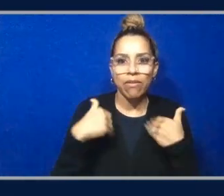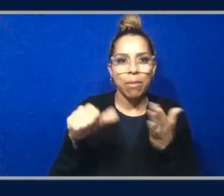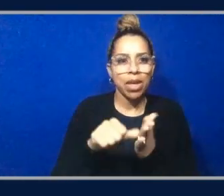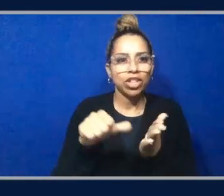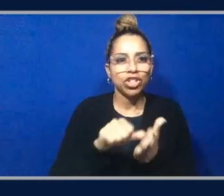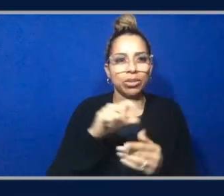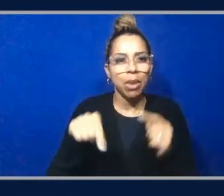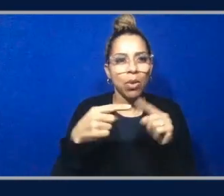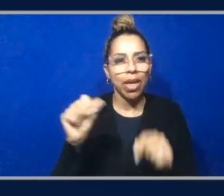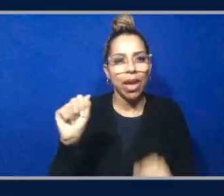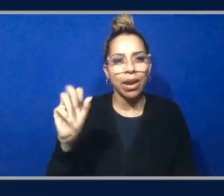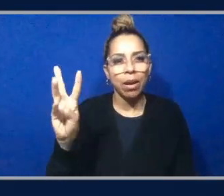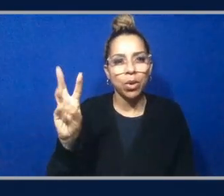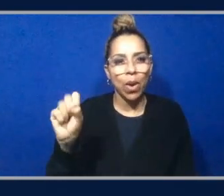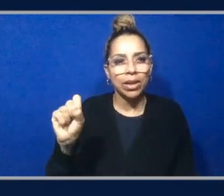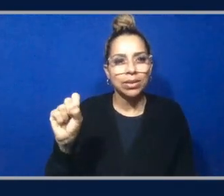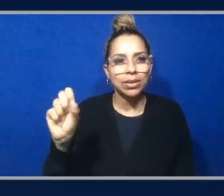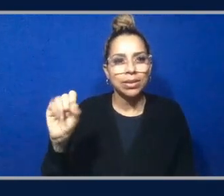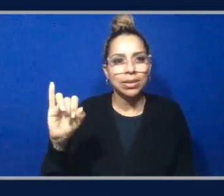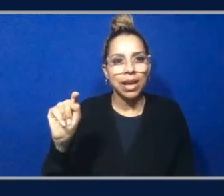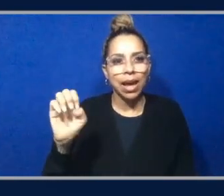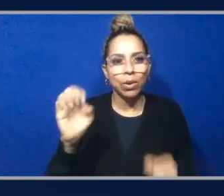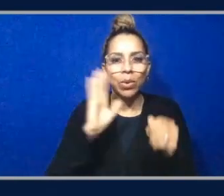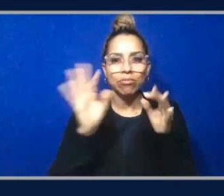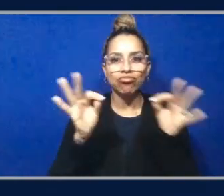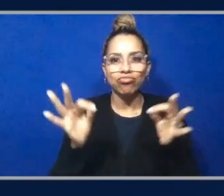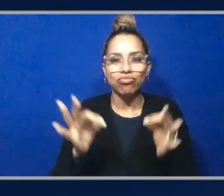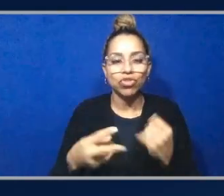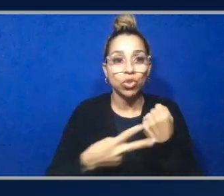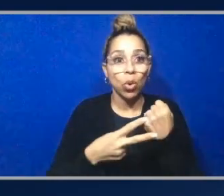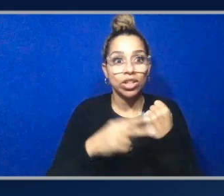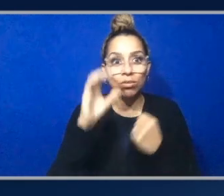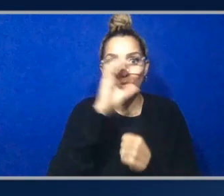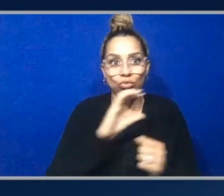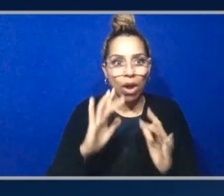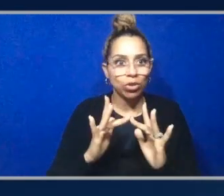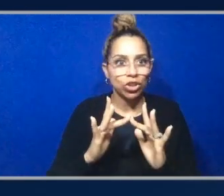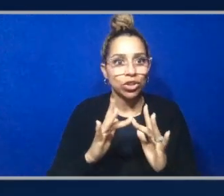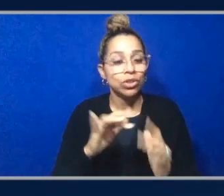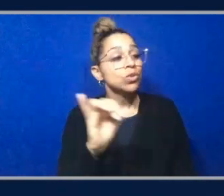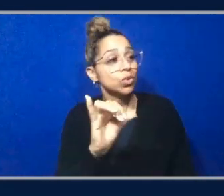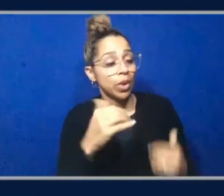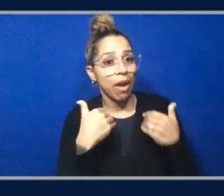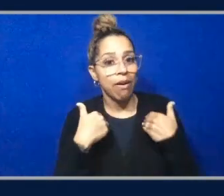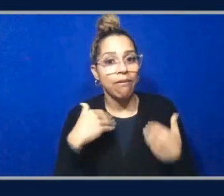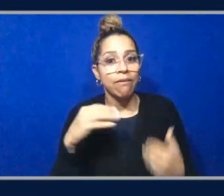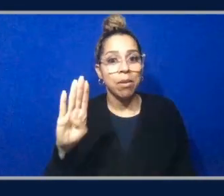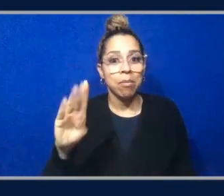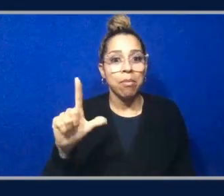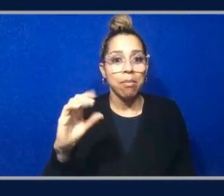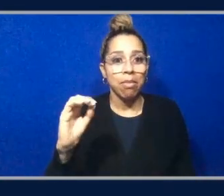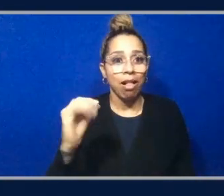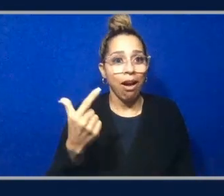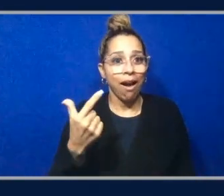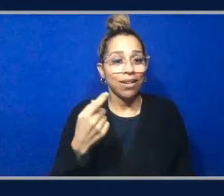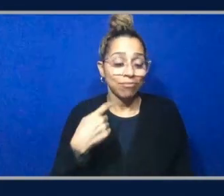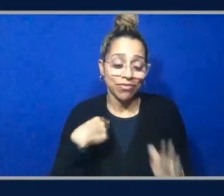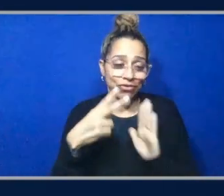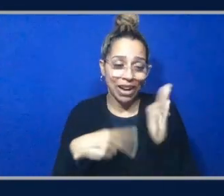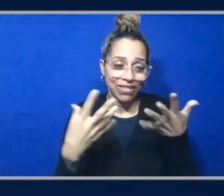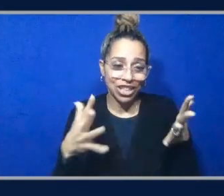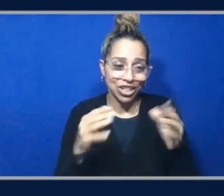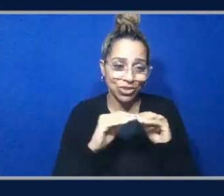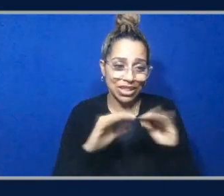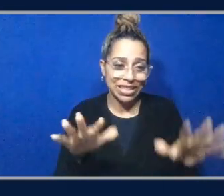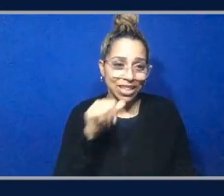site um that goes over the storage browser and kind of all the features there's also a blog i read it it was released yesterday so